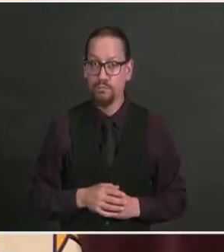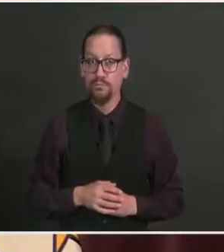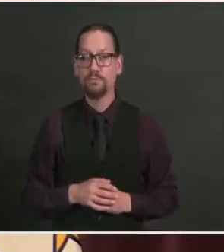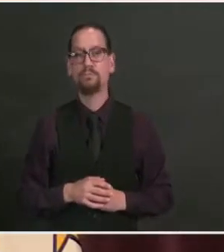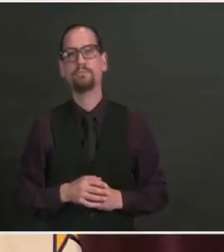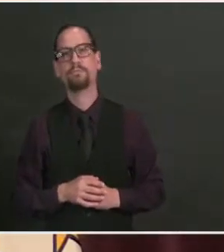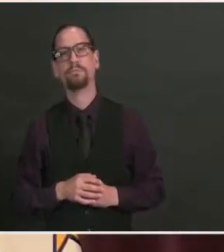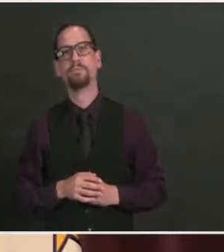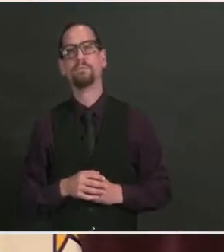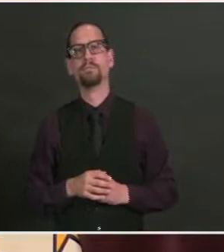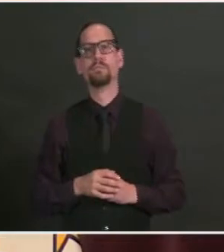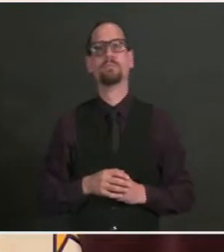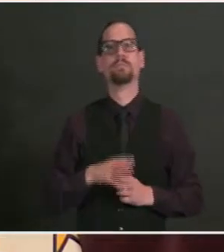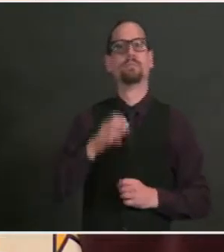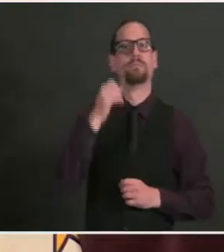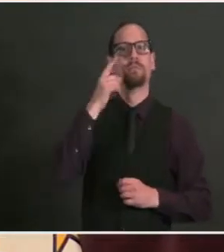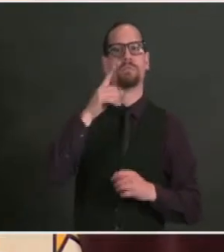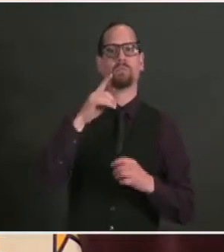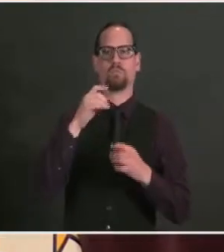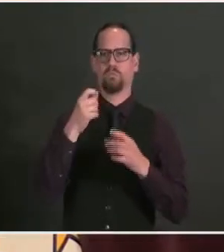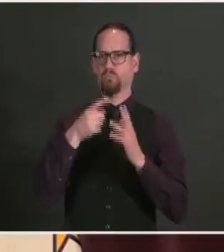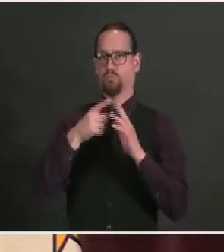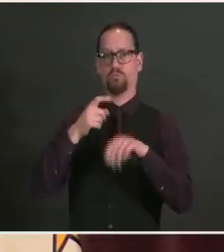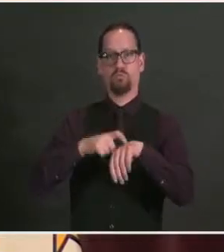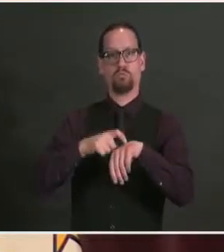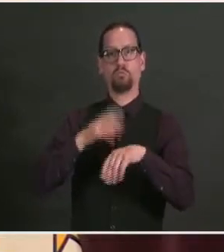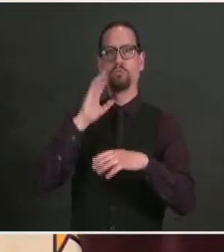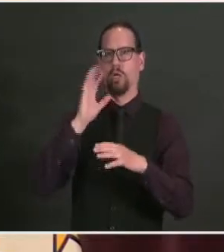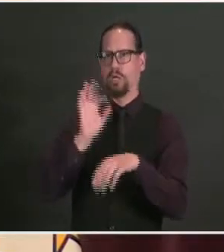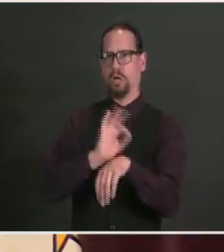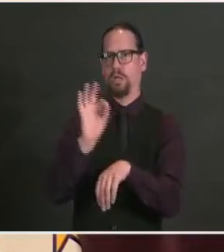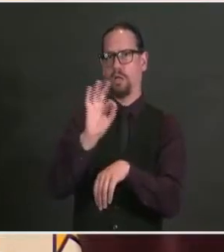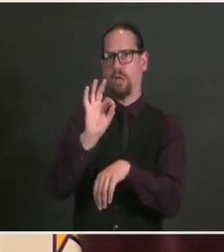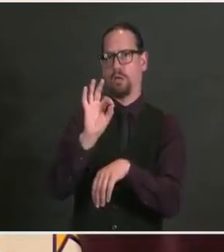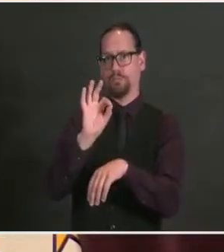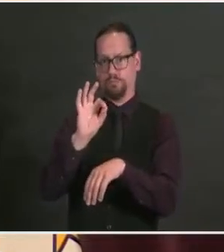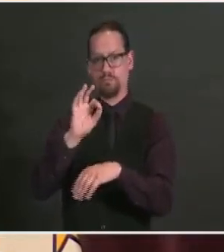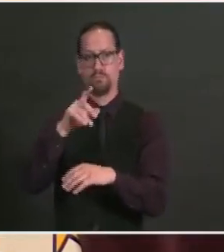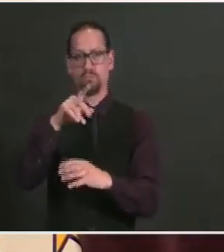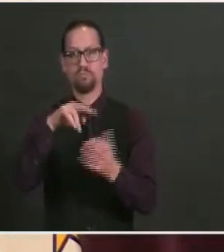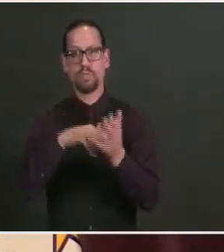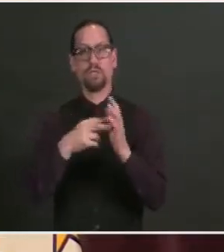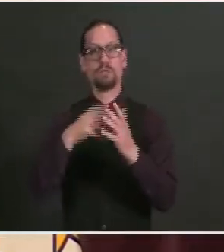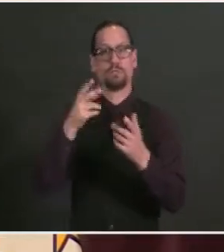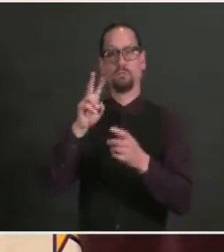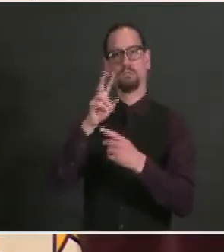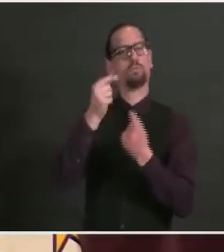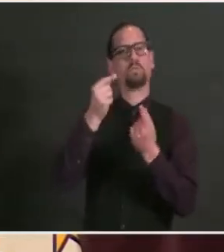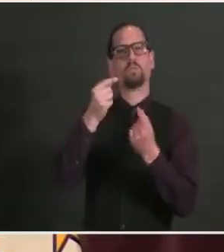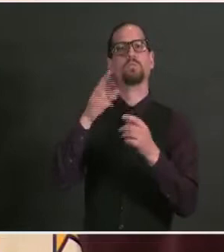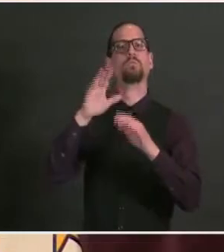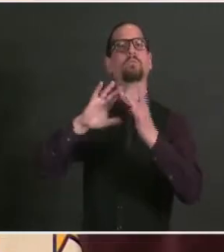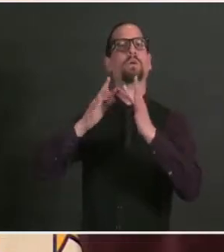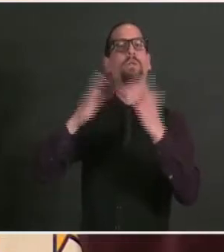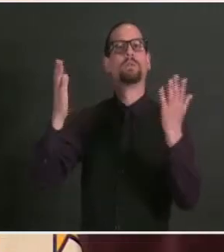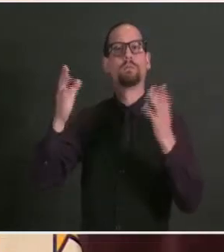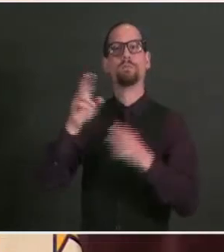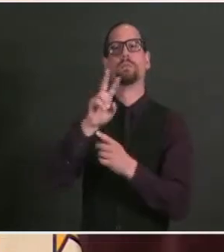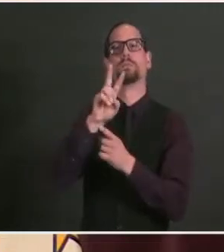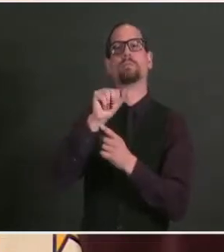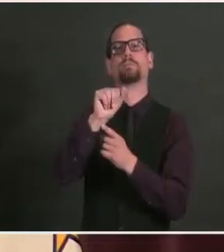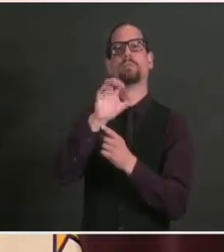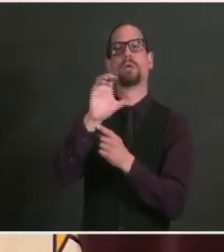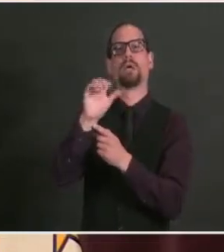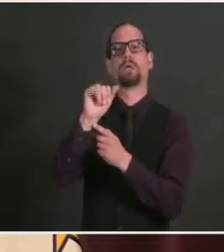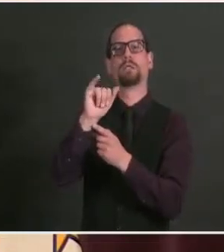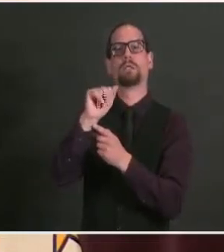change will happen at 9am on vaccinateri.org. There may be a small amount of appointments still available at that time